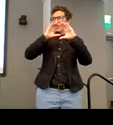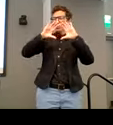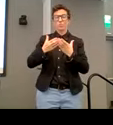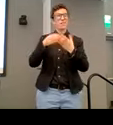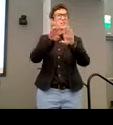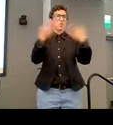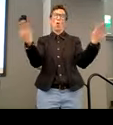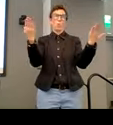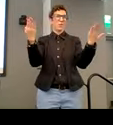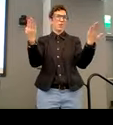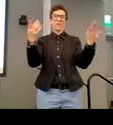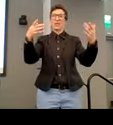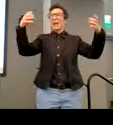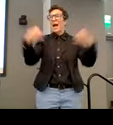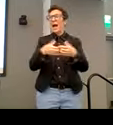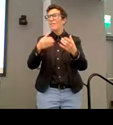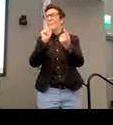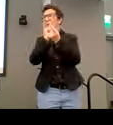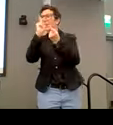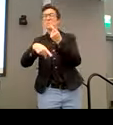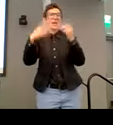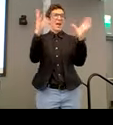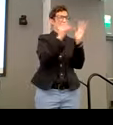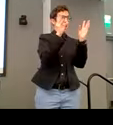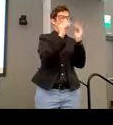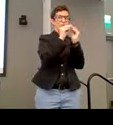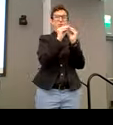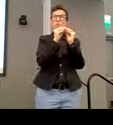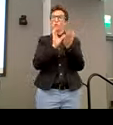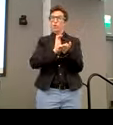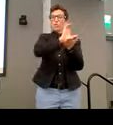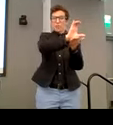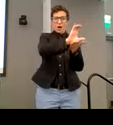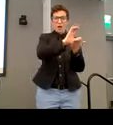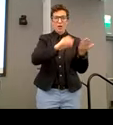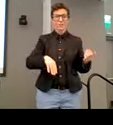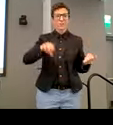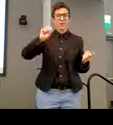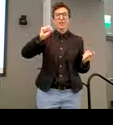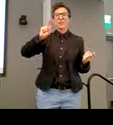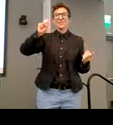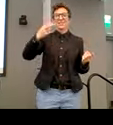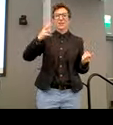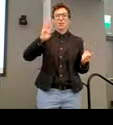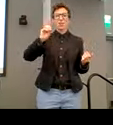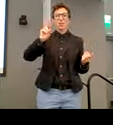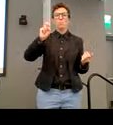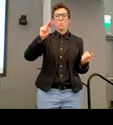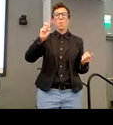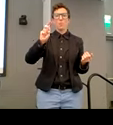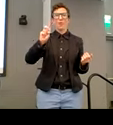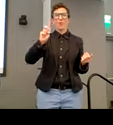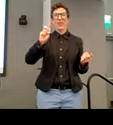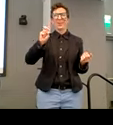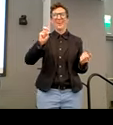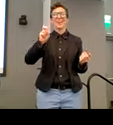has meetups and conferences and was founded by Sarah Bourne, whose picture I put on the slide, who's sitting in the front row and